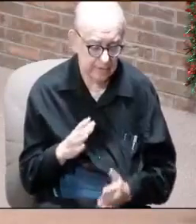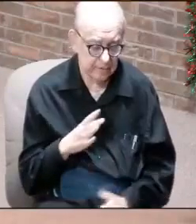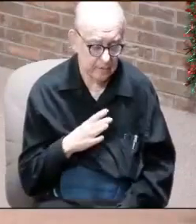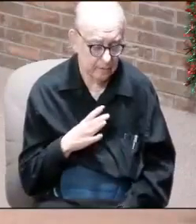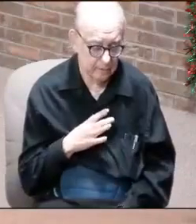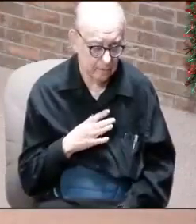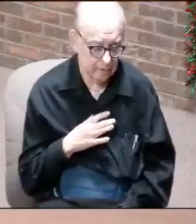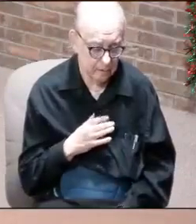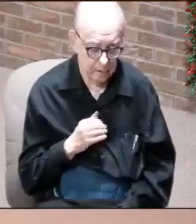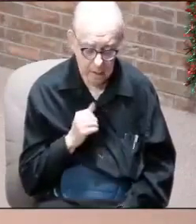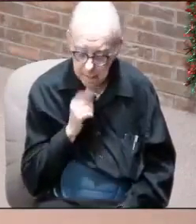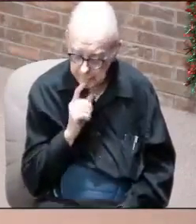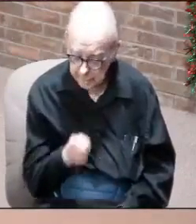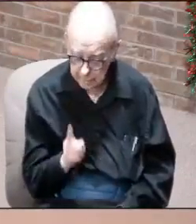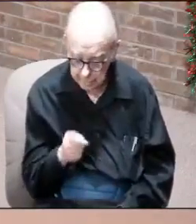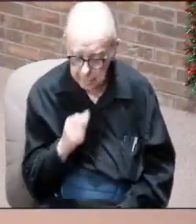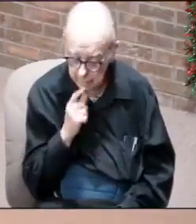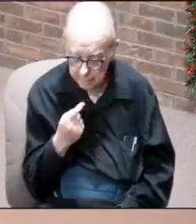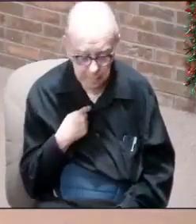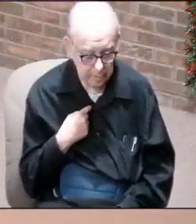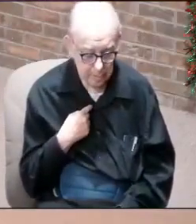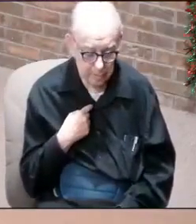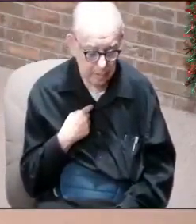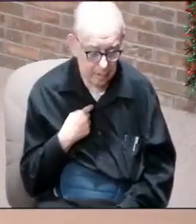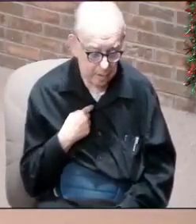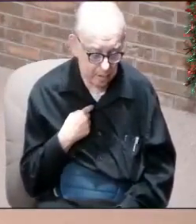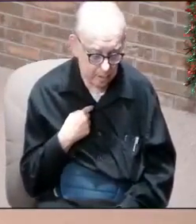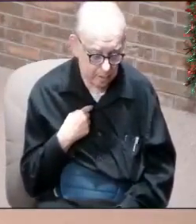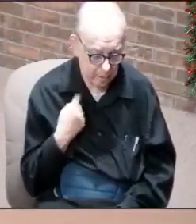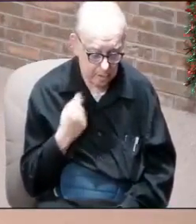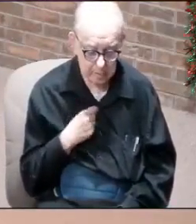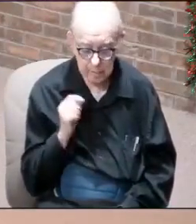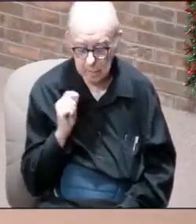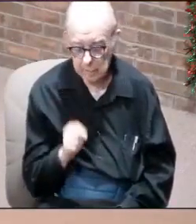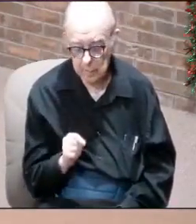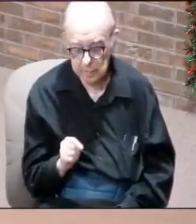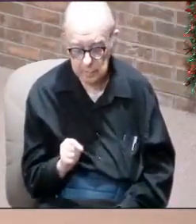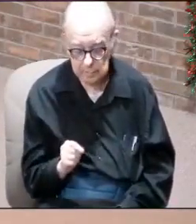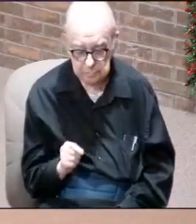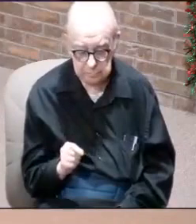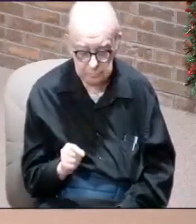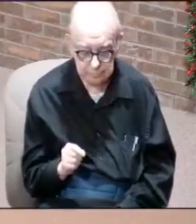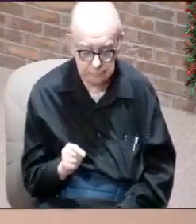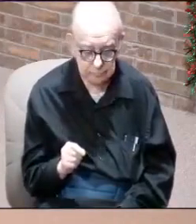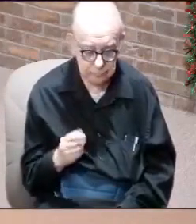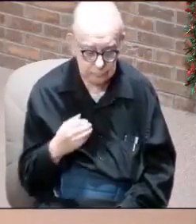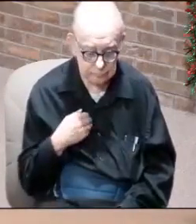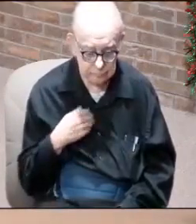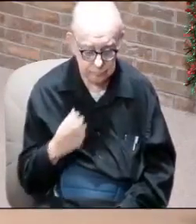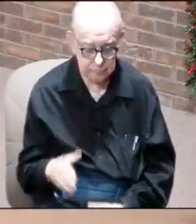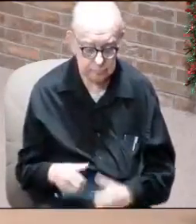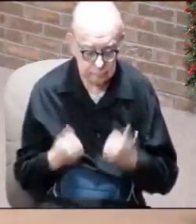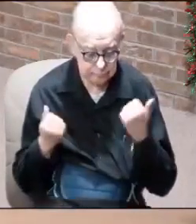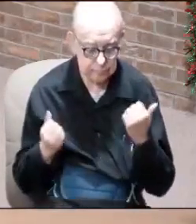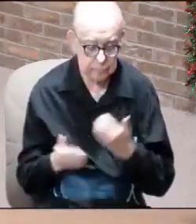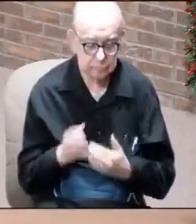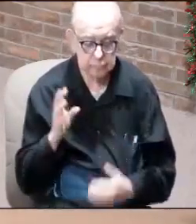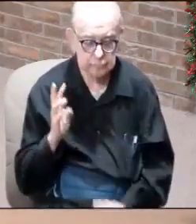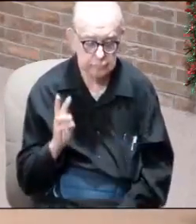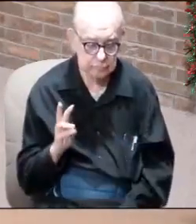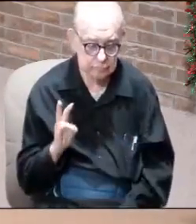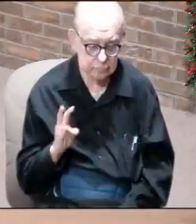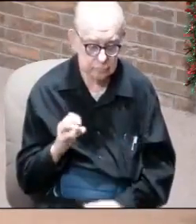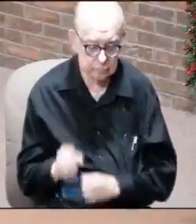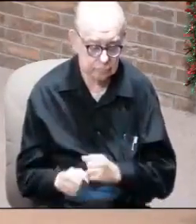I'm not you, you're not me, and you ain't never going to be me. My point is this, ladies and gentlemen, I have lived almost 67 years,